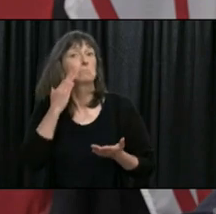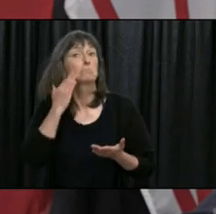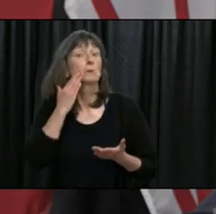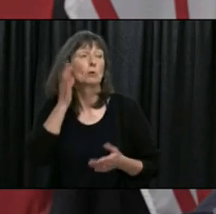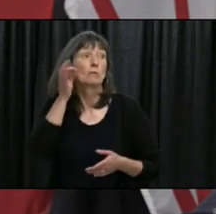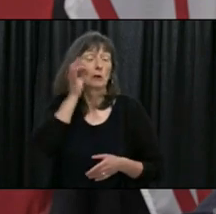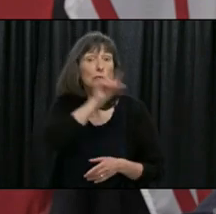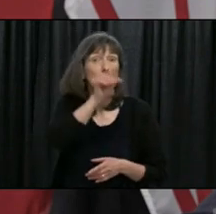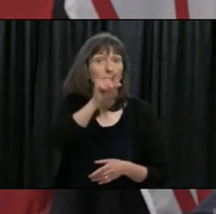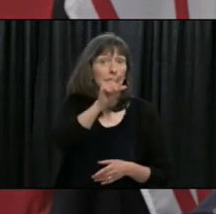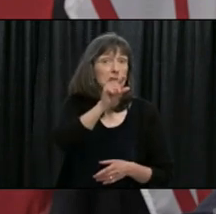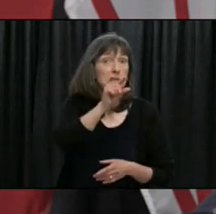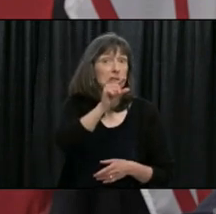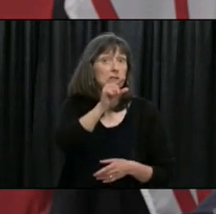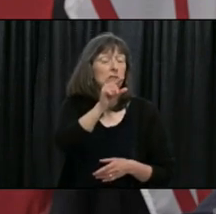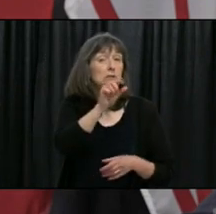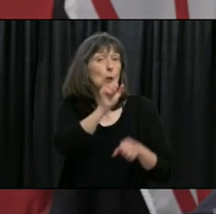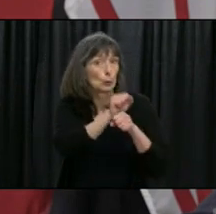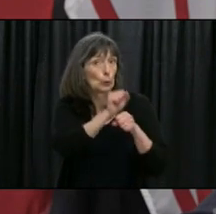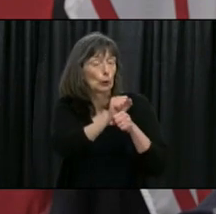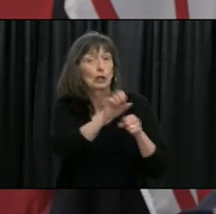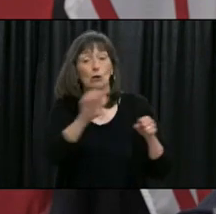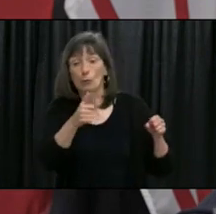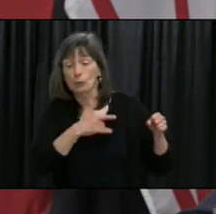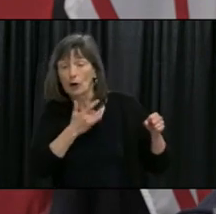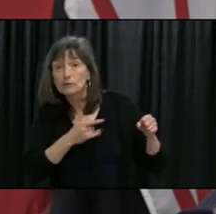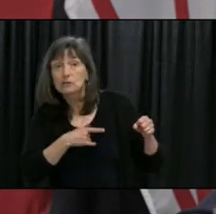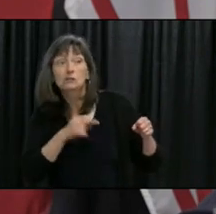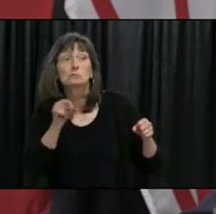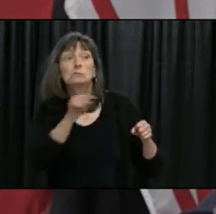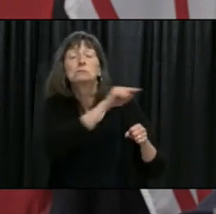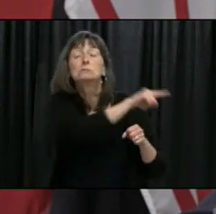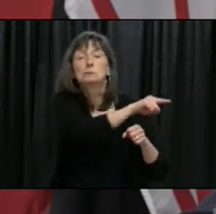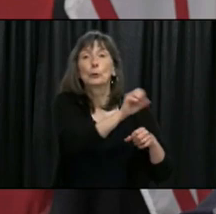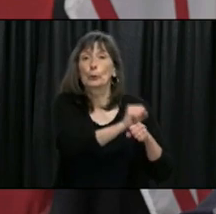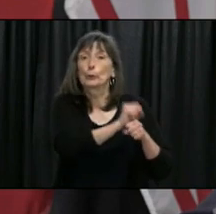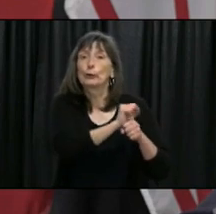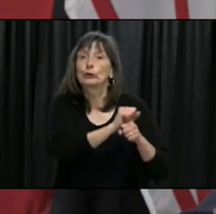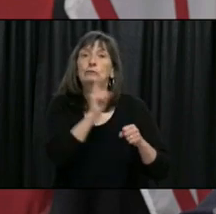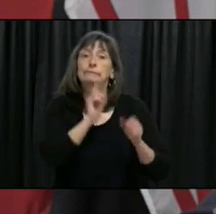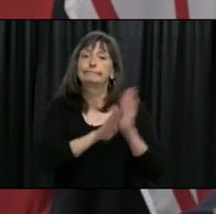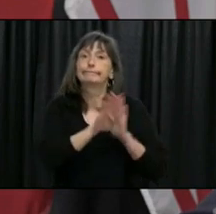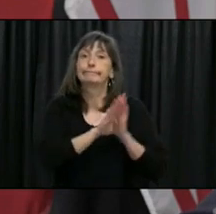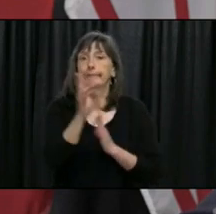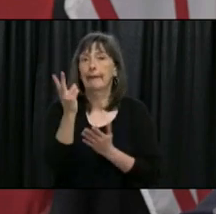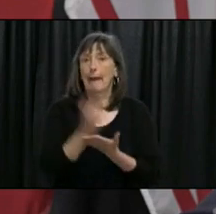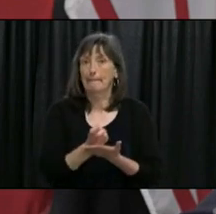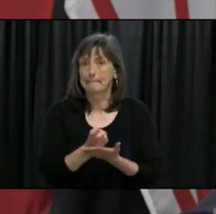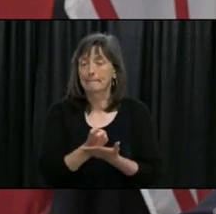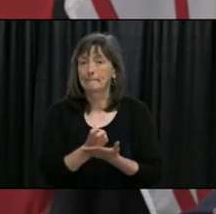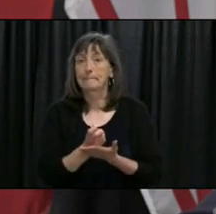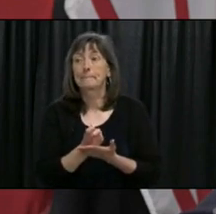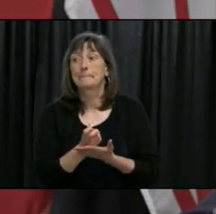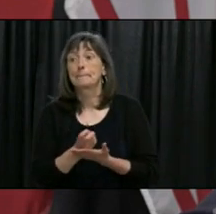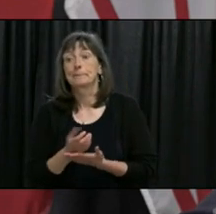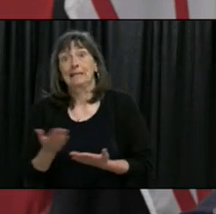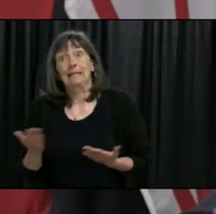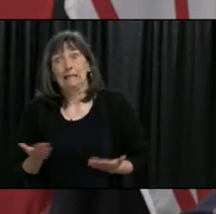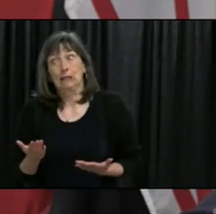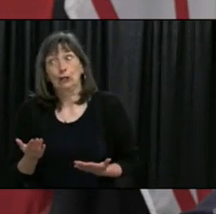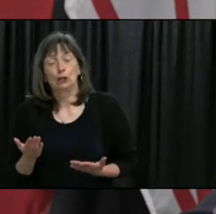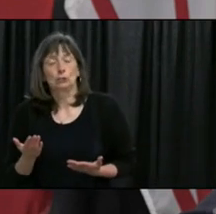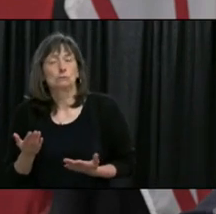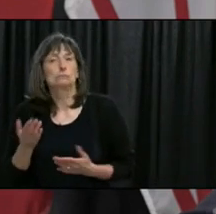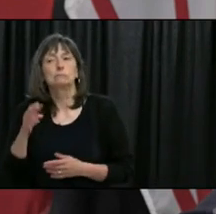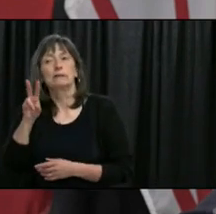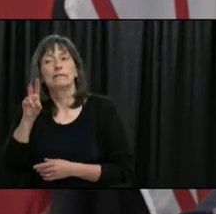provinces are working very closely on what would be an app what that would look like and you know Verifint is a group that is well